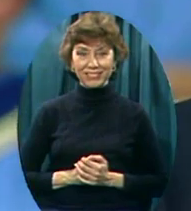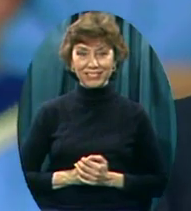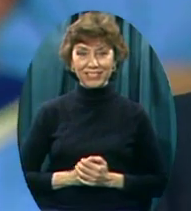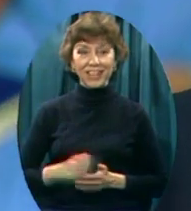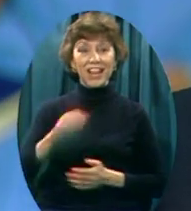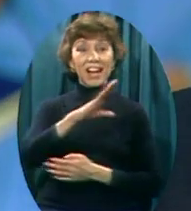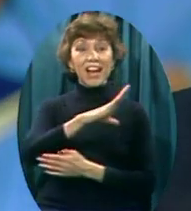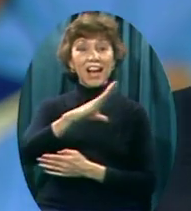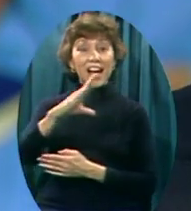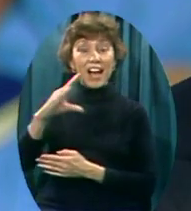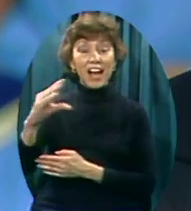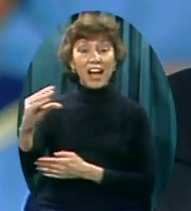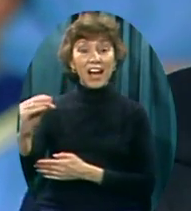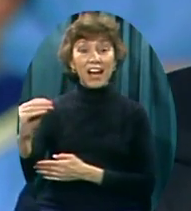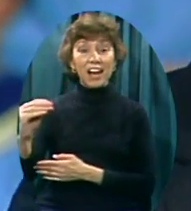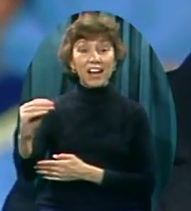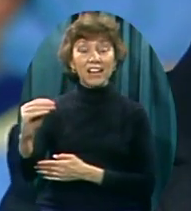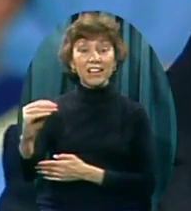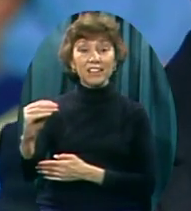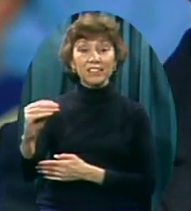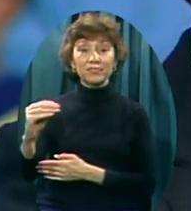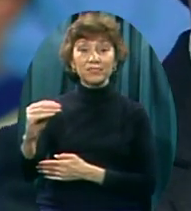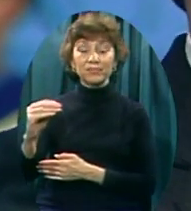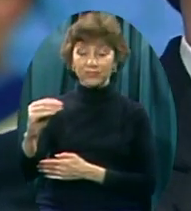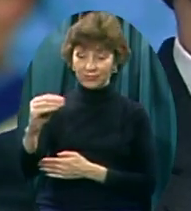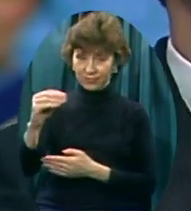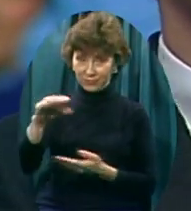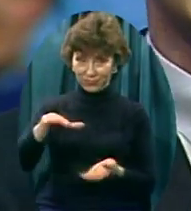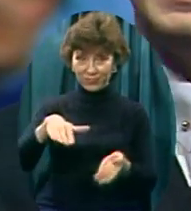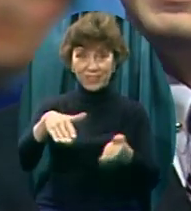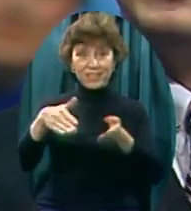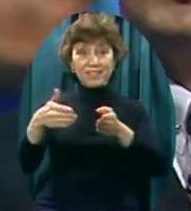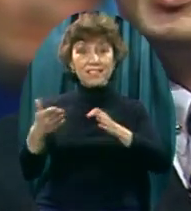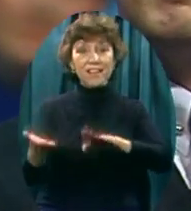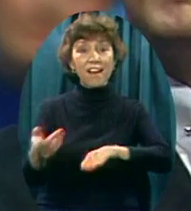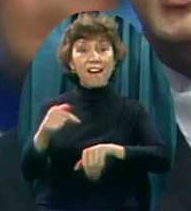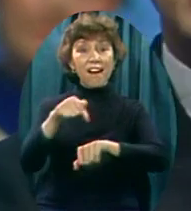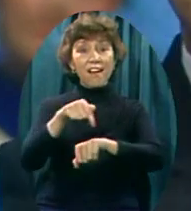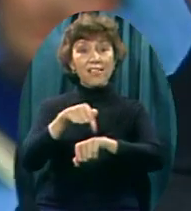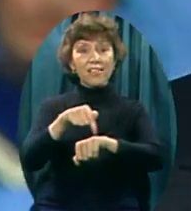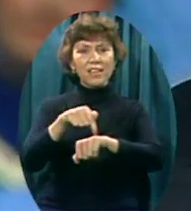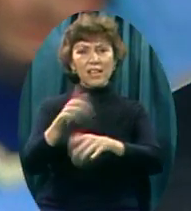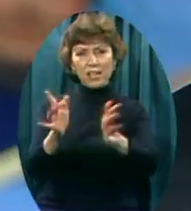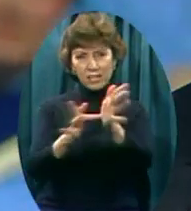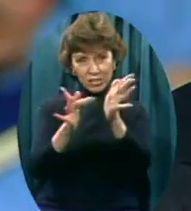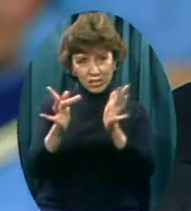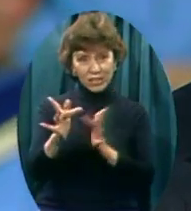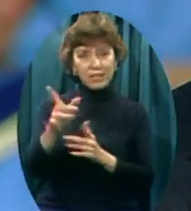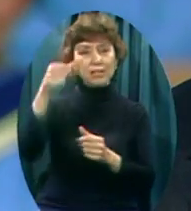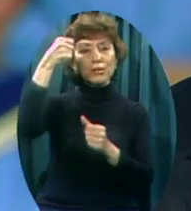And heaven's a myth And And remembered